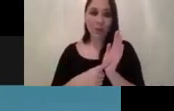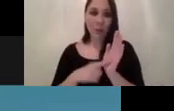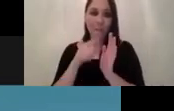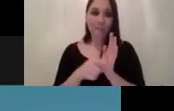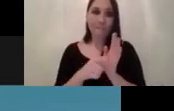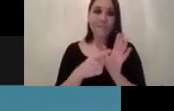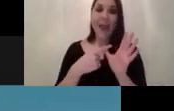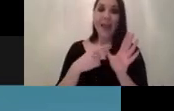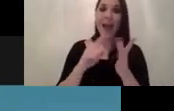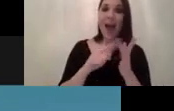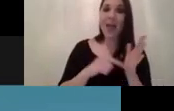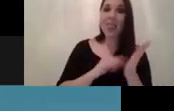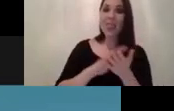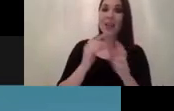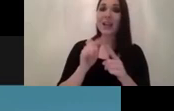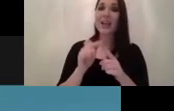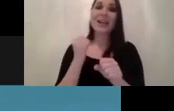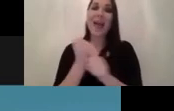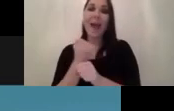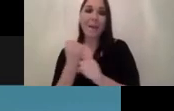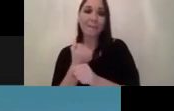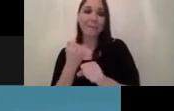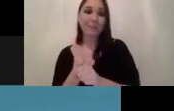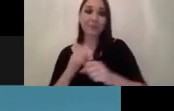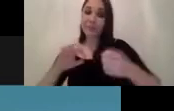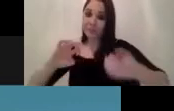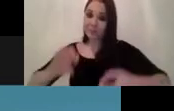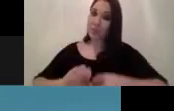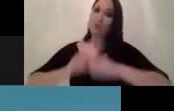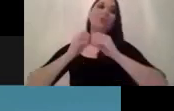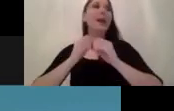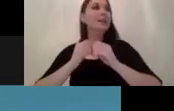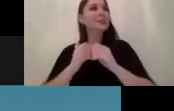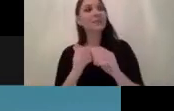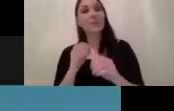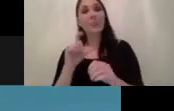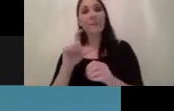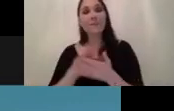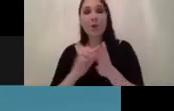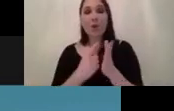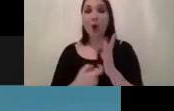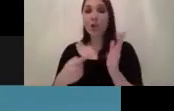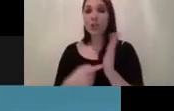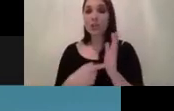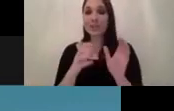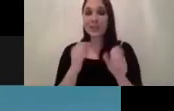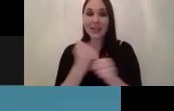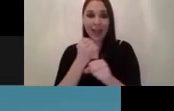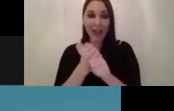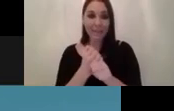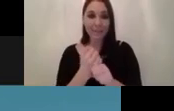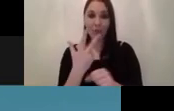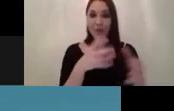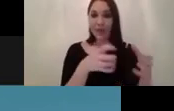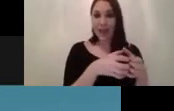friends from in the pocket you can actually create it's a literal card game and it has three different categories so one is role